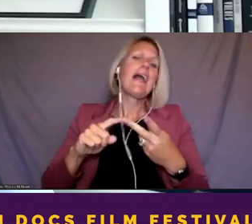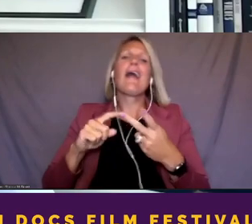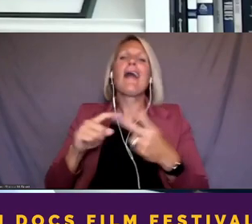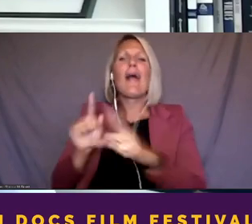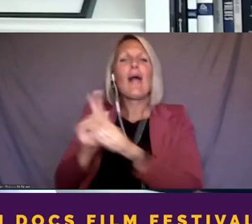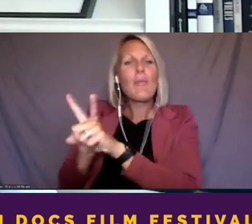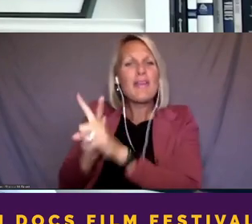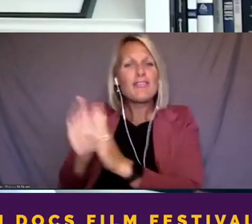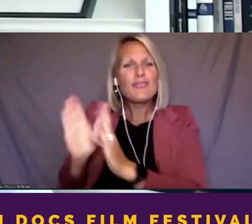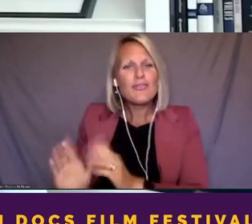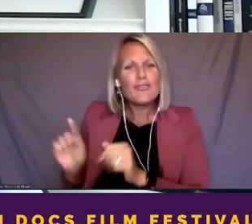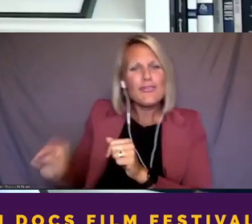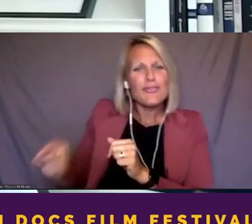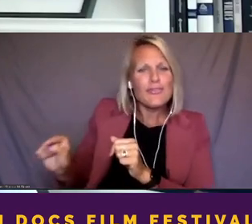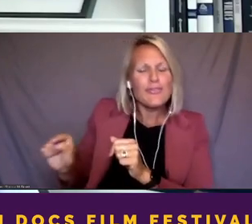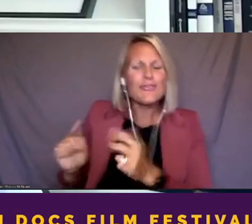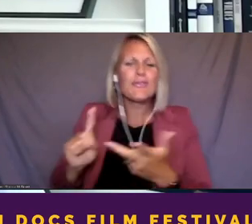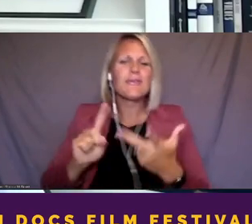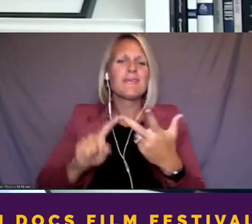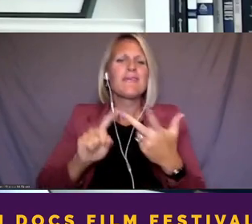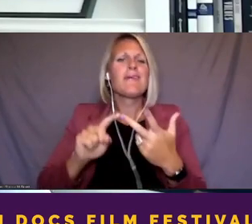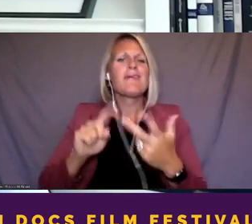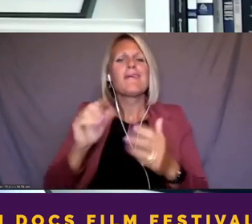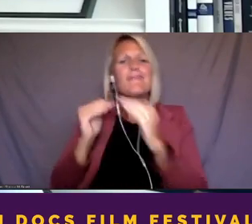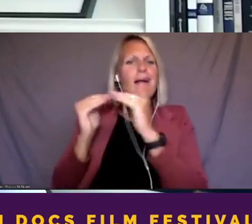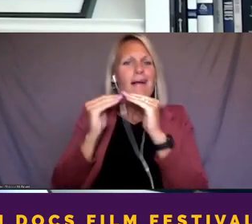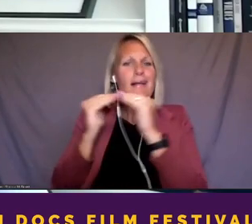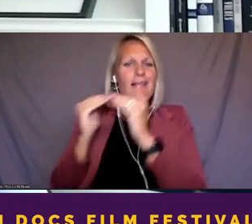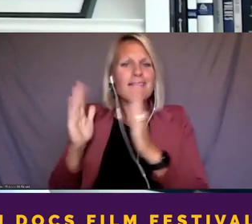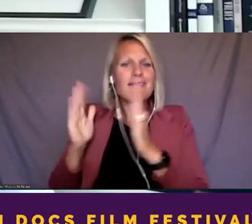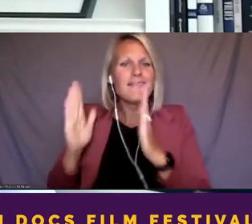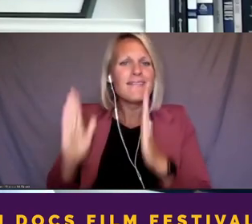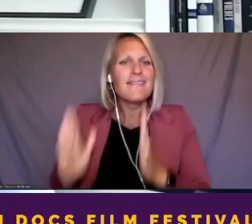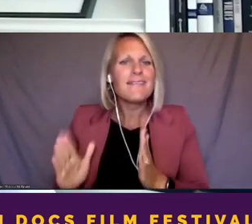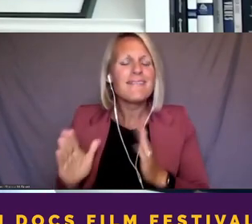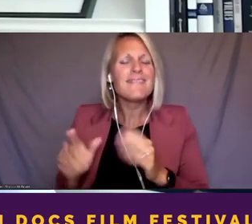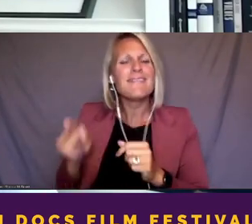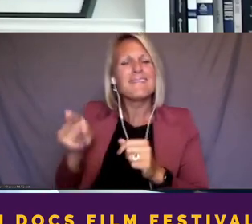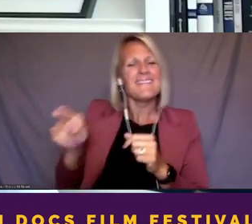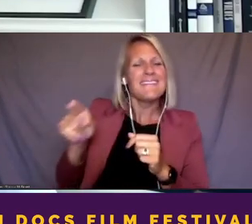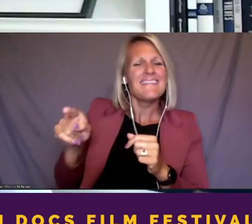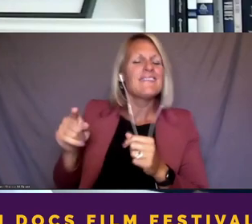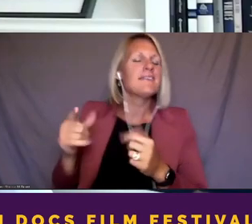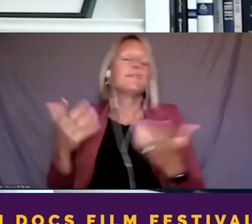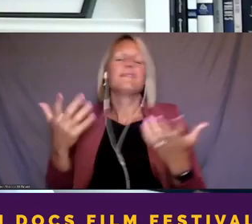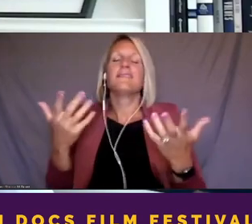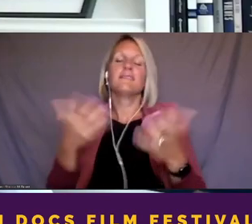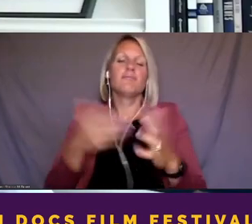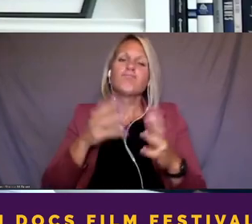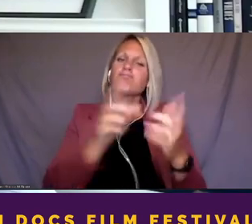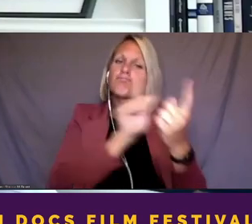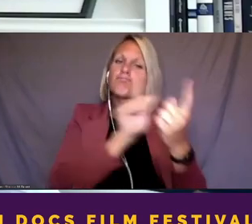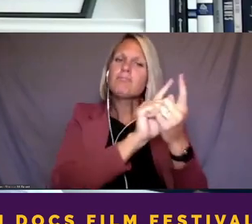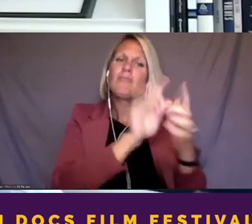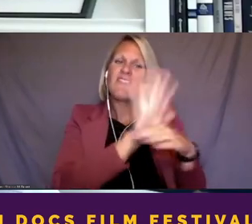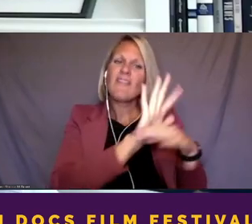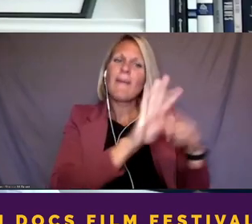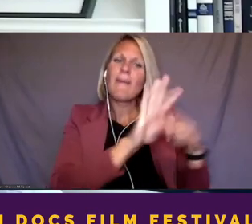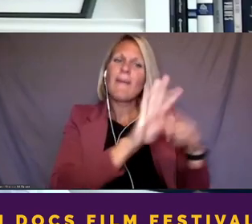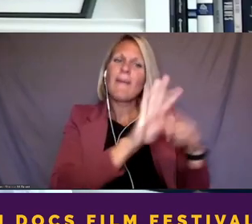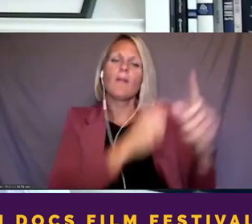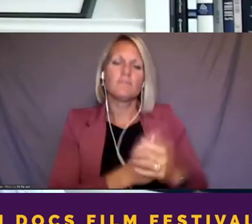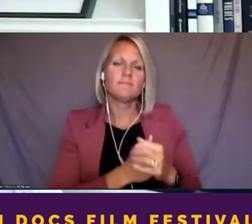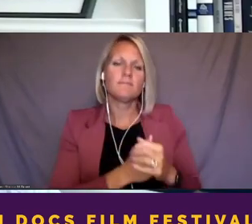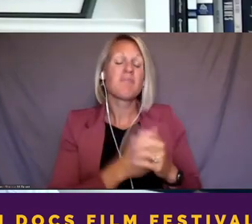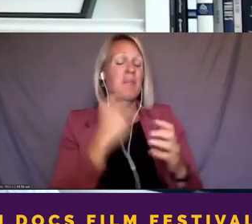or somebody else, getting to know the filmmaker and what the filmmaker is really trying to accomplish. Because after all, at the end of the day, the